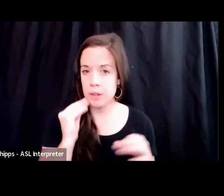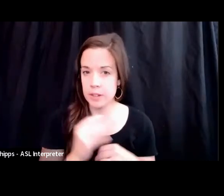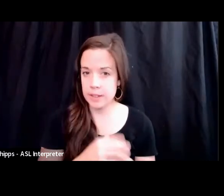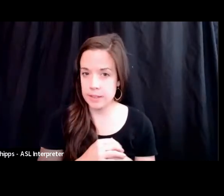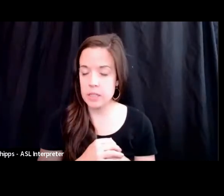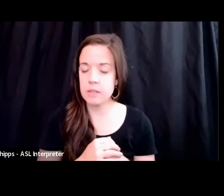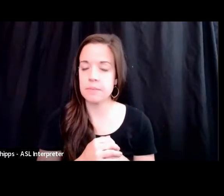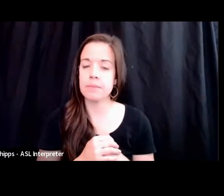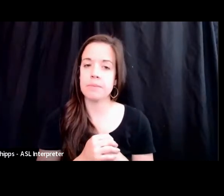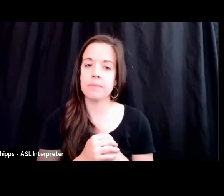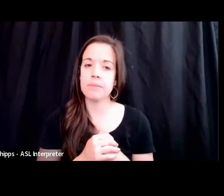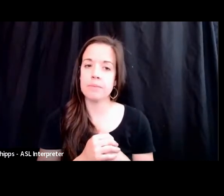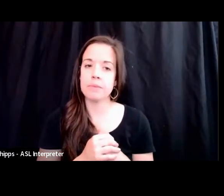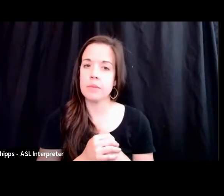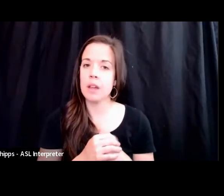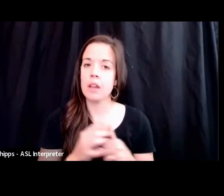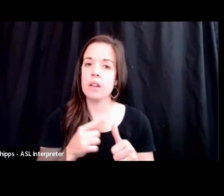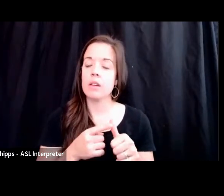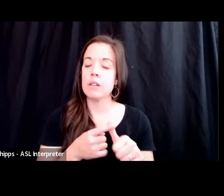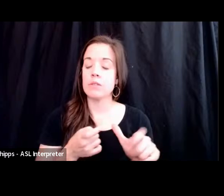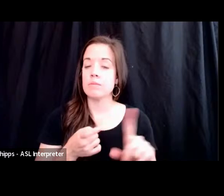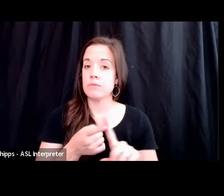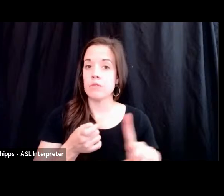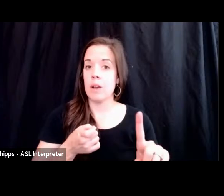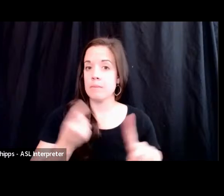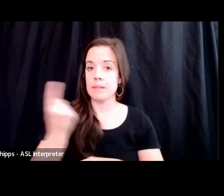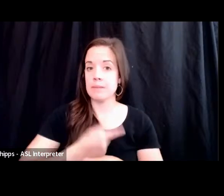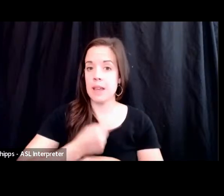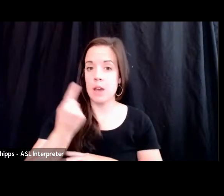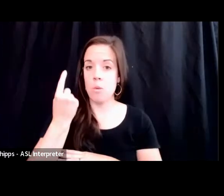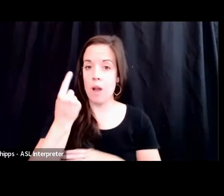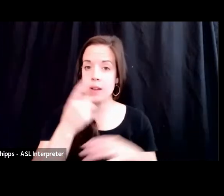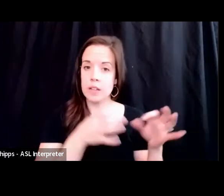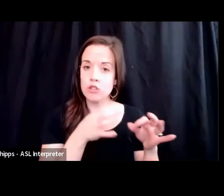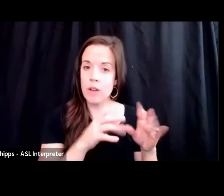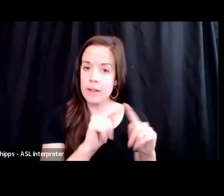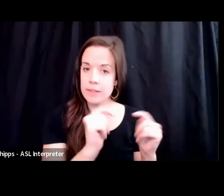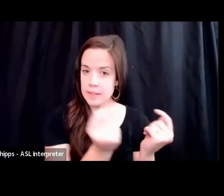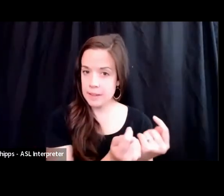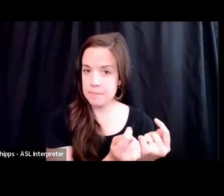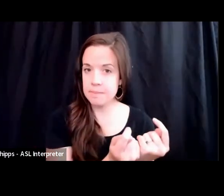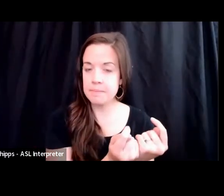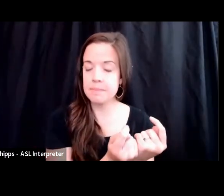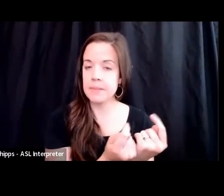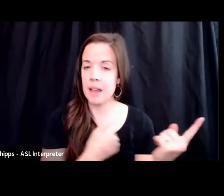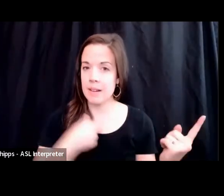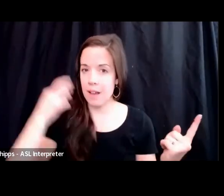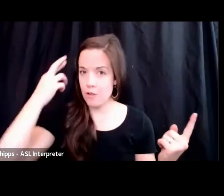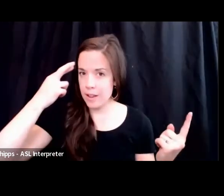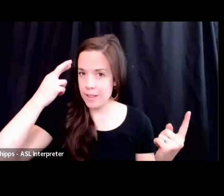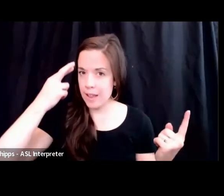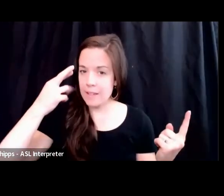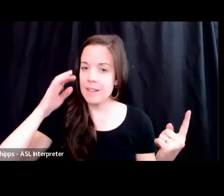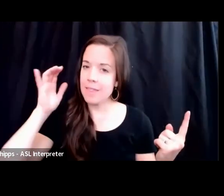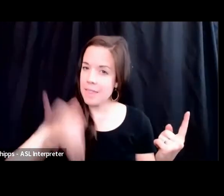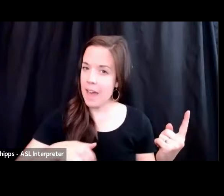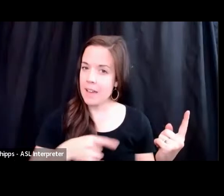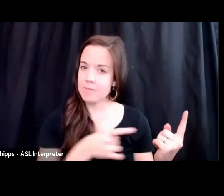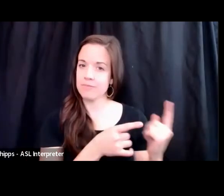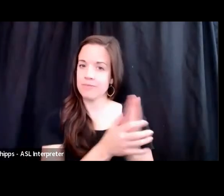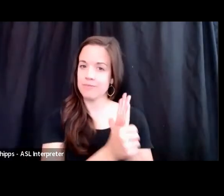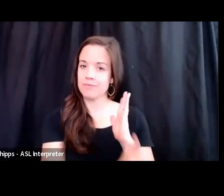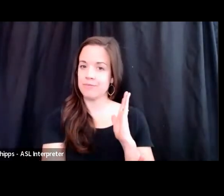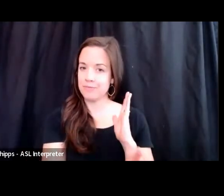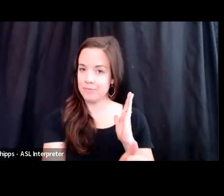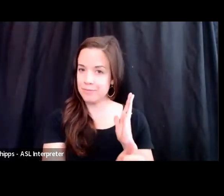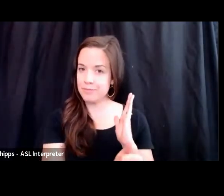so from day one, I started on a trial team. And I realized that that's really where my talent lied, being